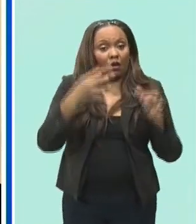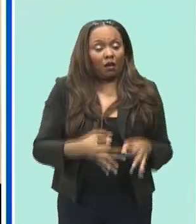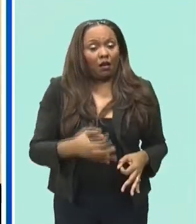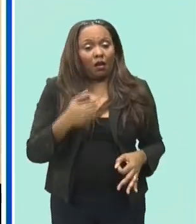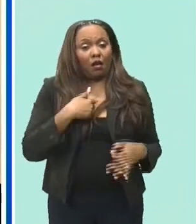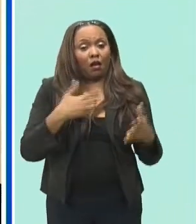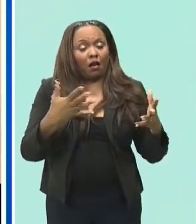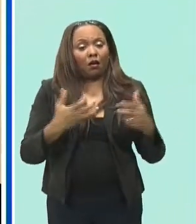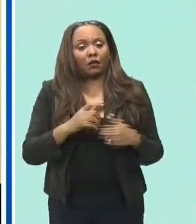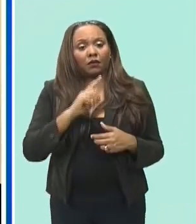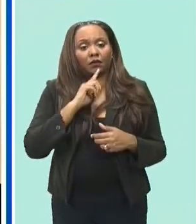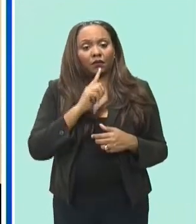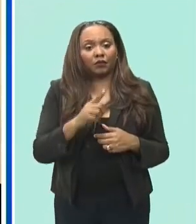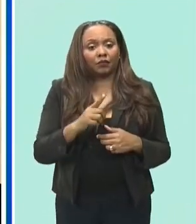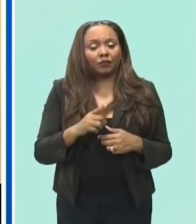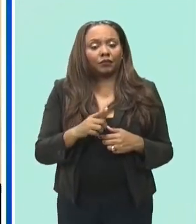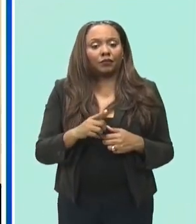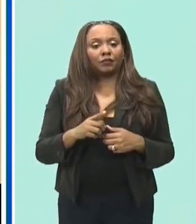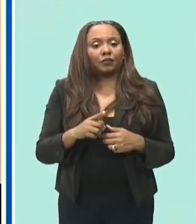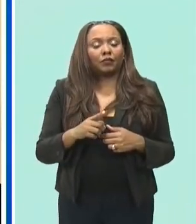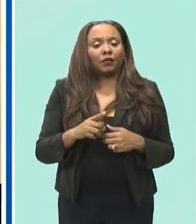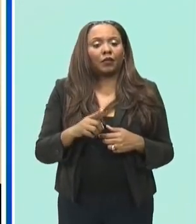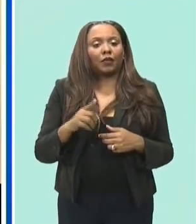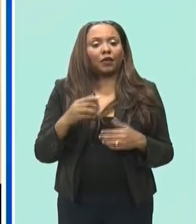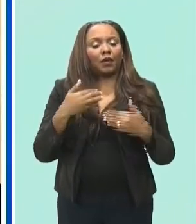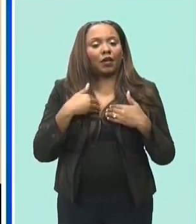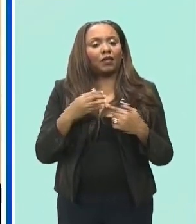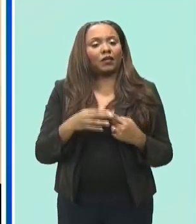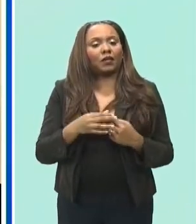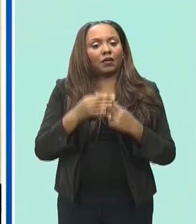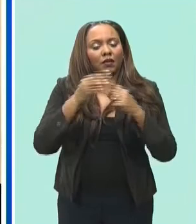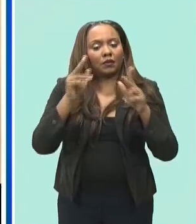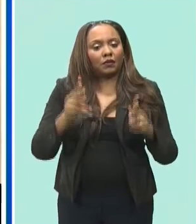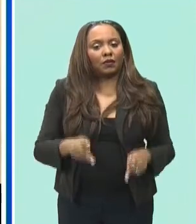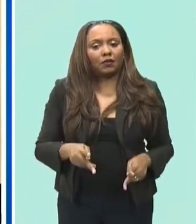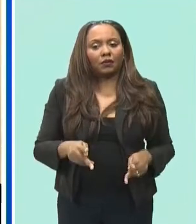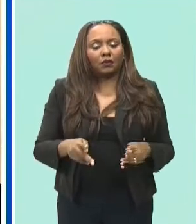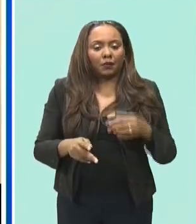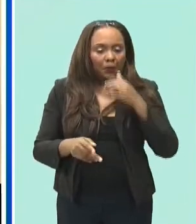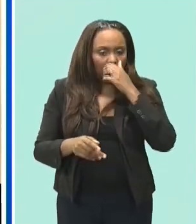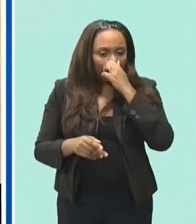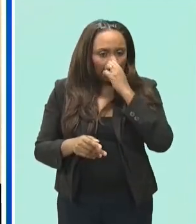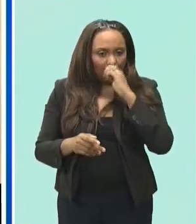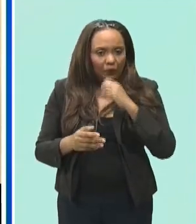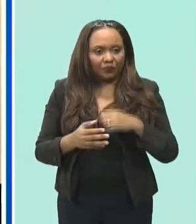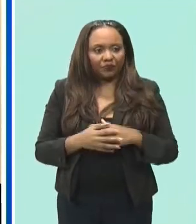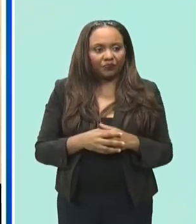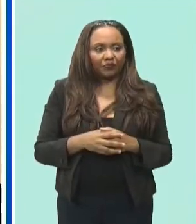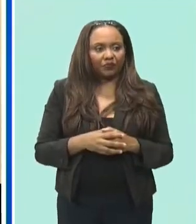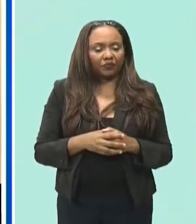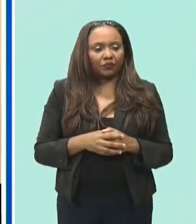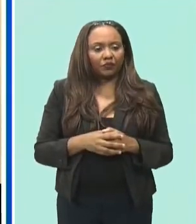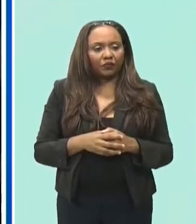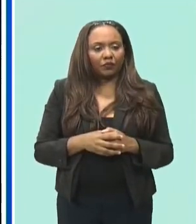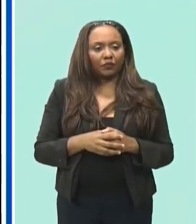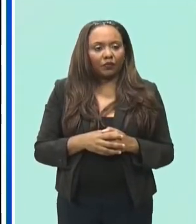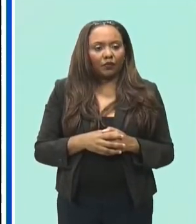special person would be out with the